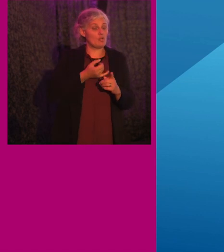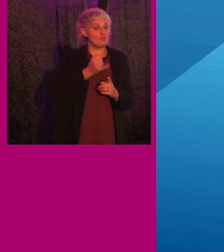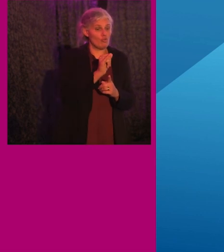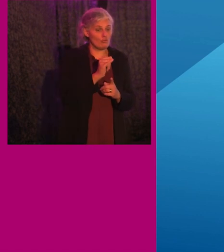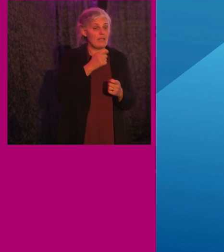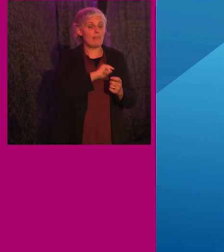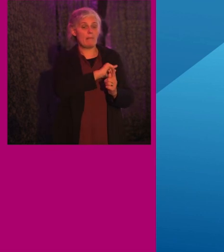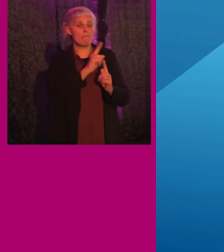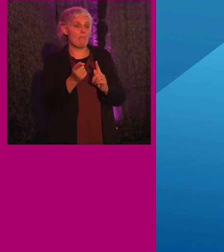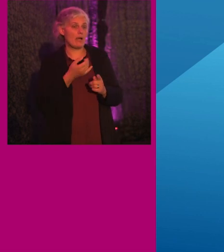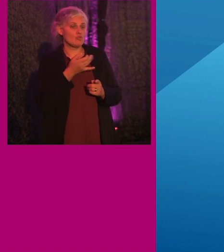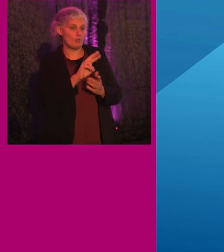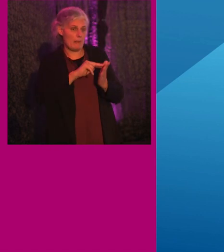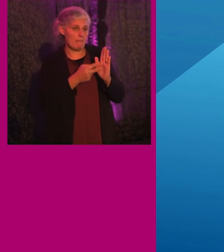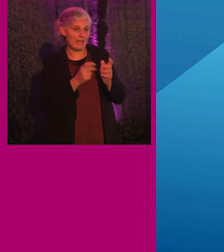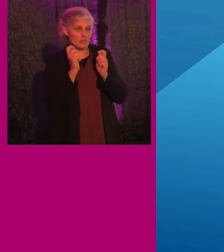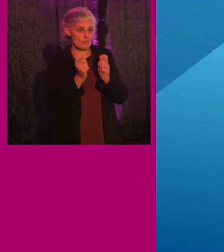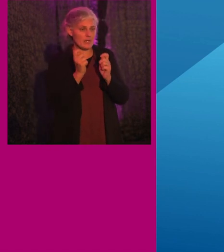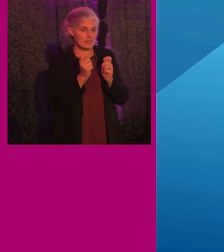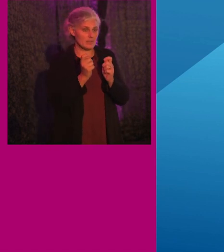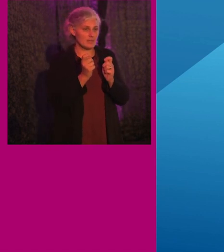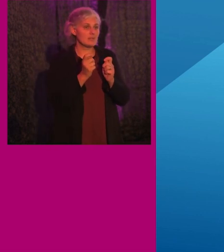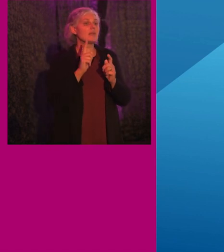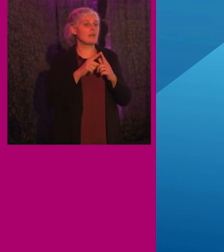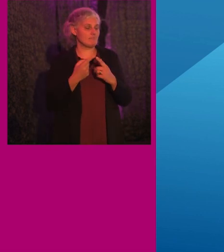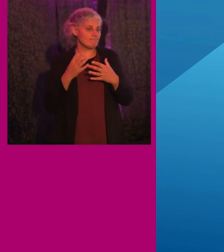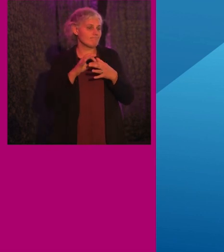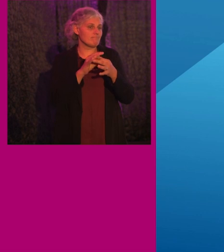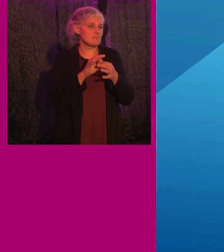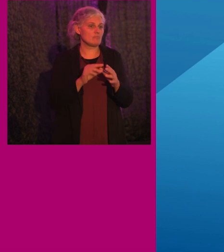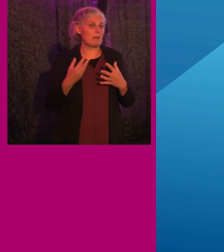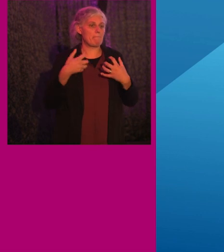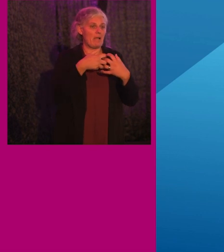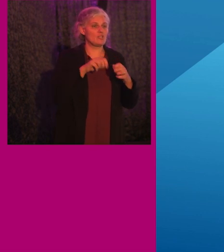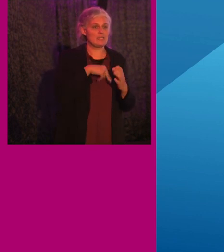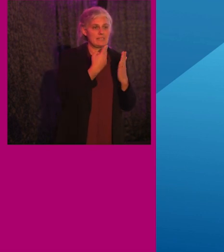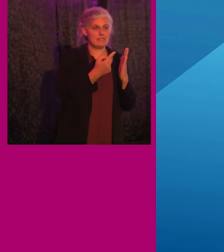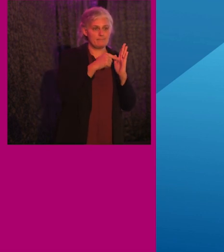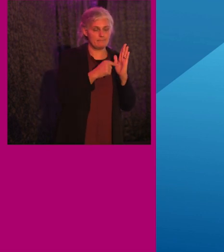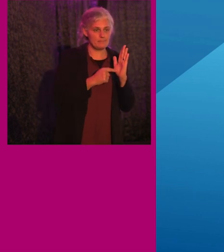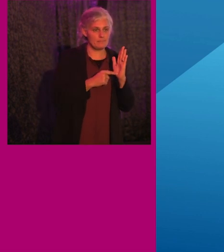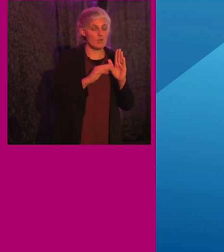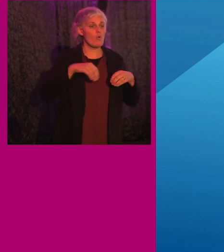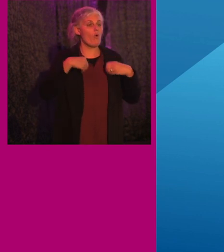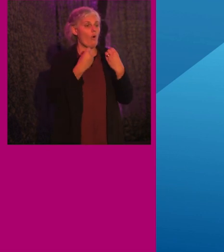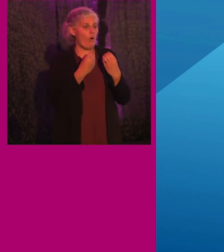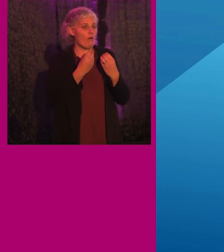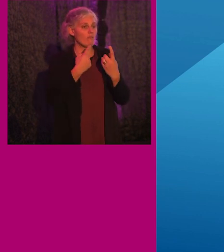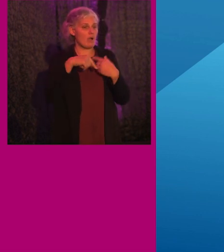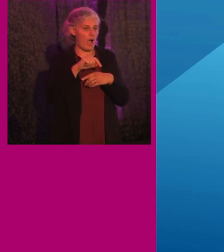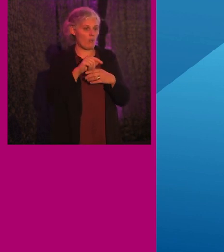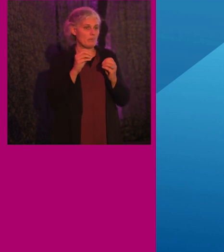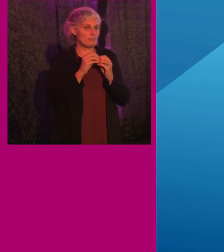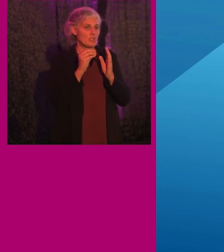return journey planning and training are tangential to those requirements. So that's where I'll focus my remarks.